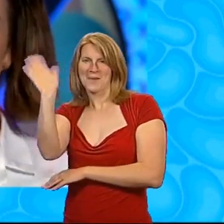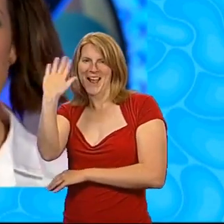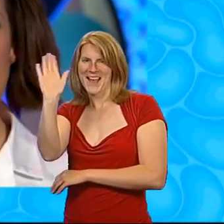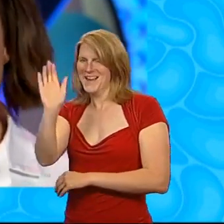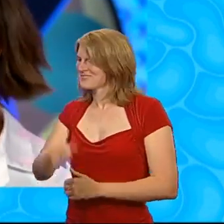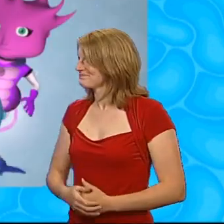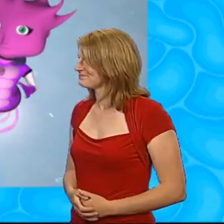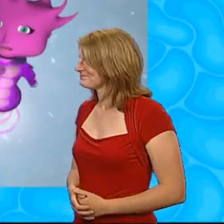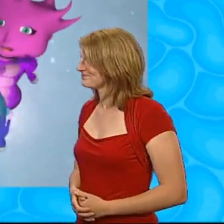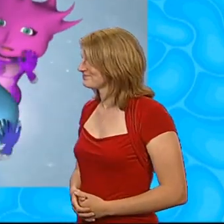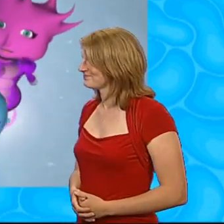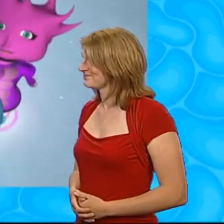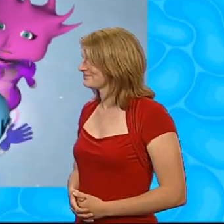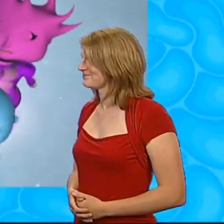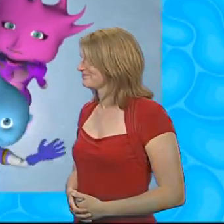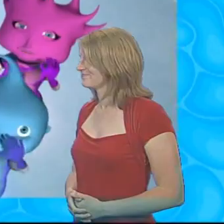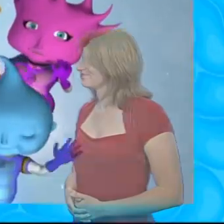soon. Bye! Bye! And